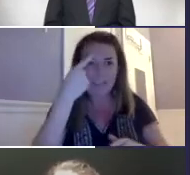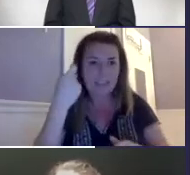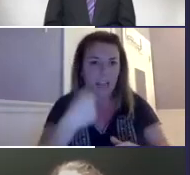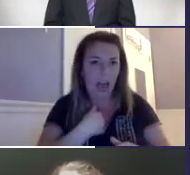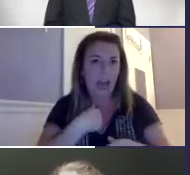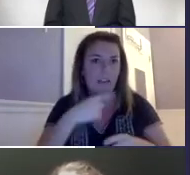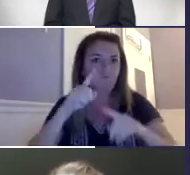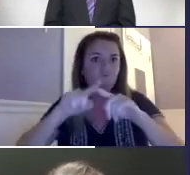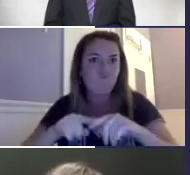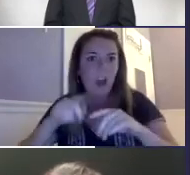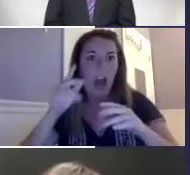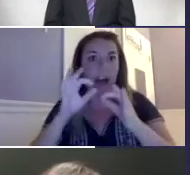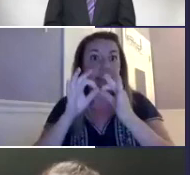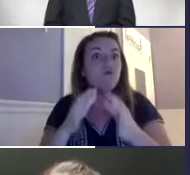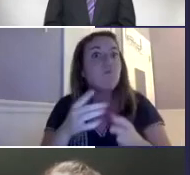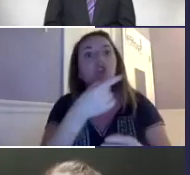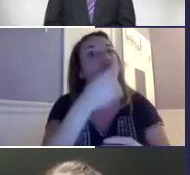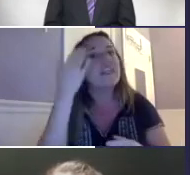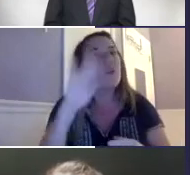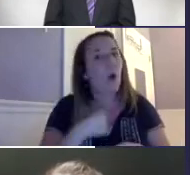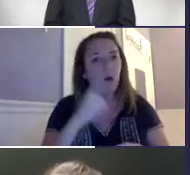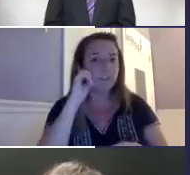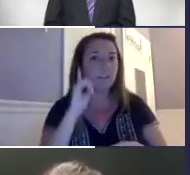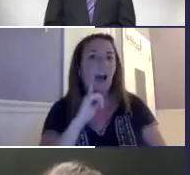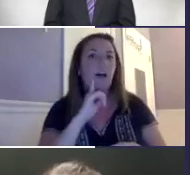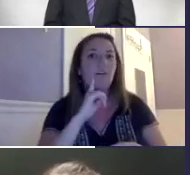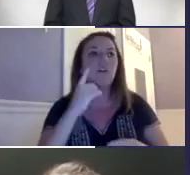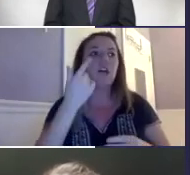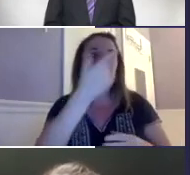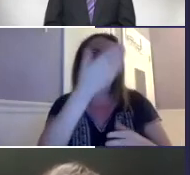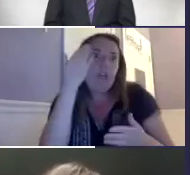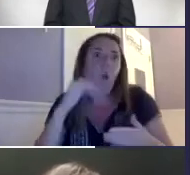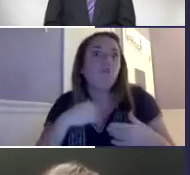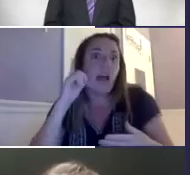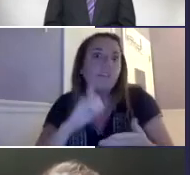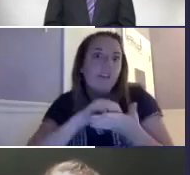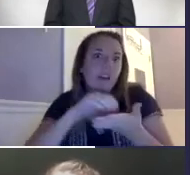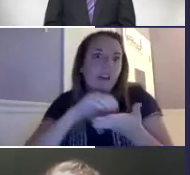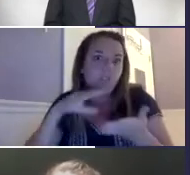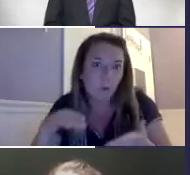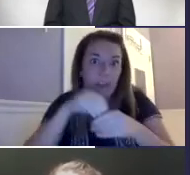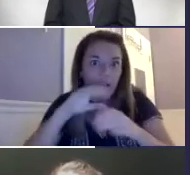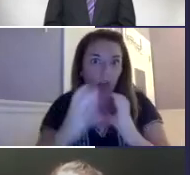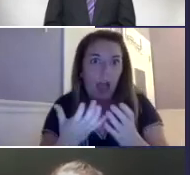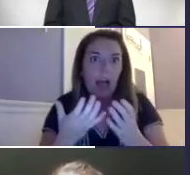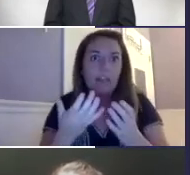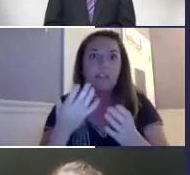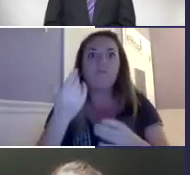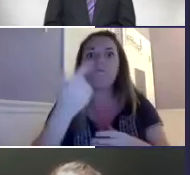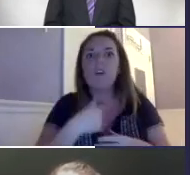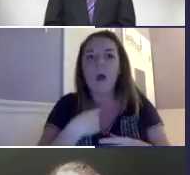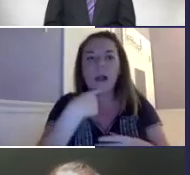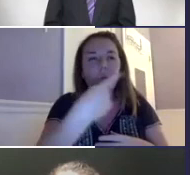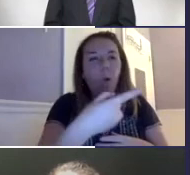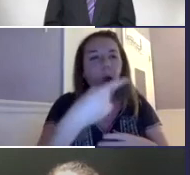And that was kind of an awkward situation for me because I rely on interpreters and she didn't know that I was deaf. So she didn't know that she had a deaf